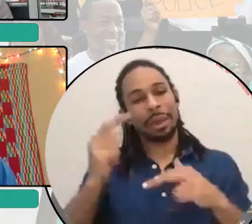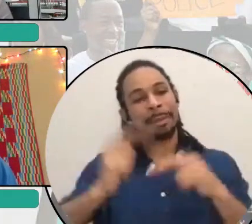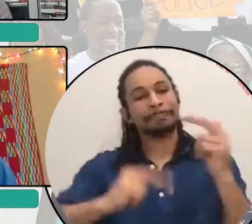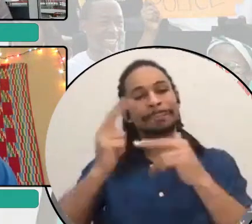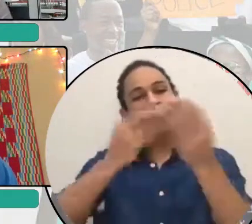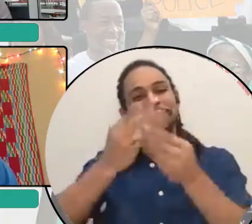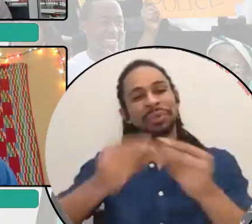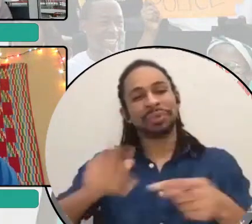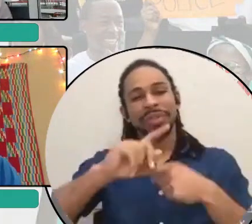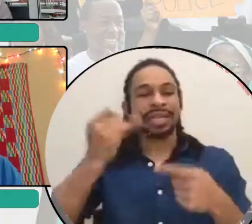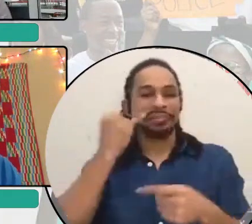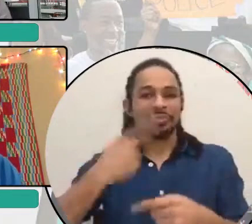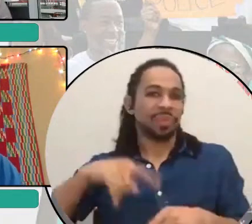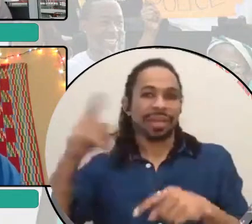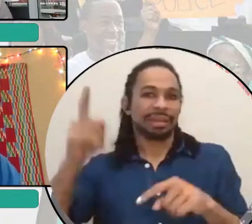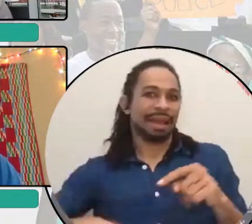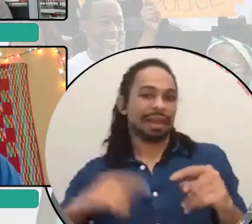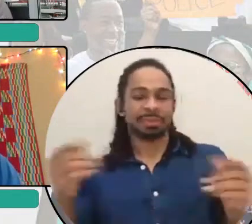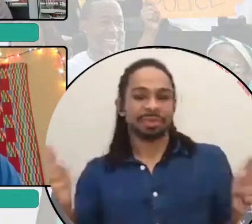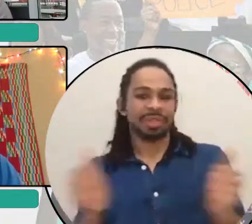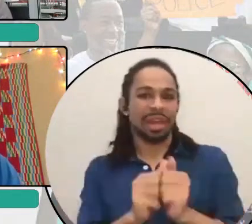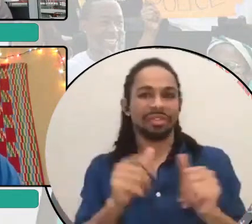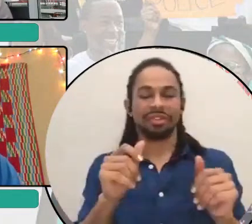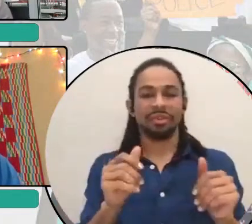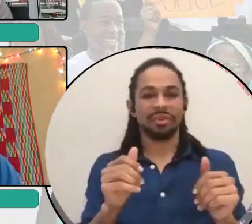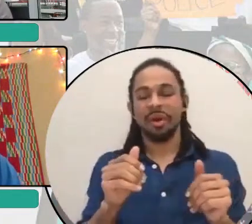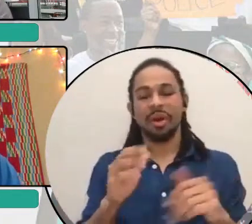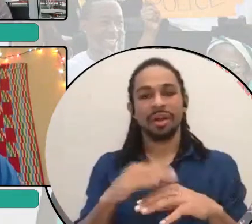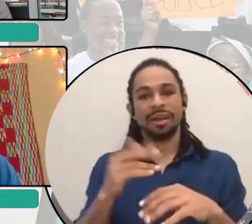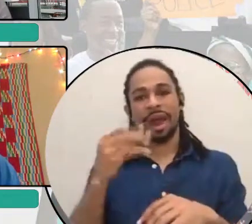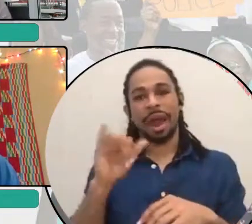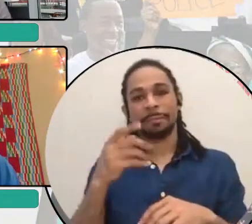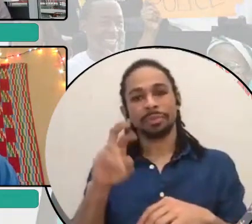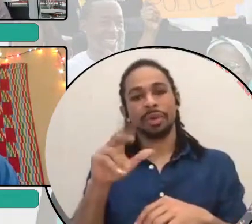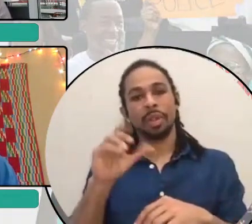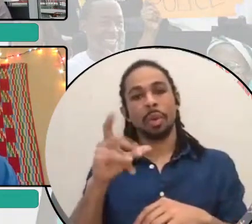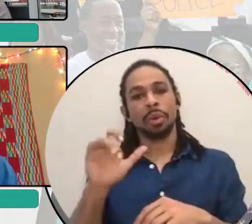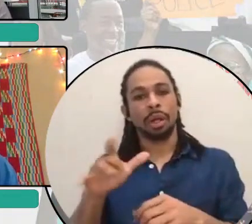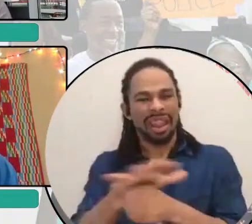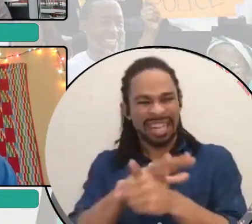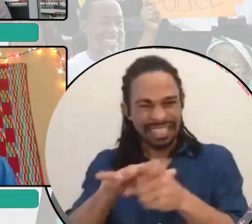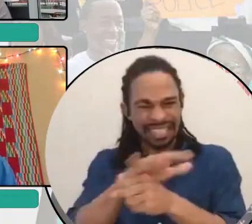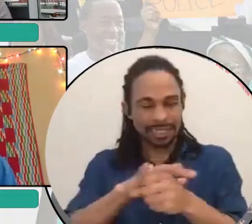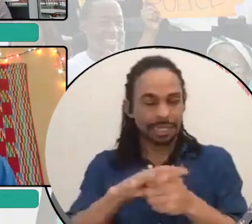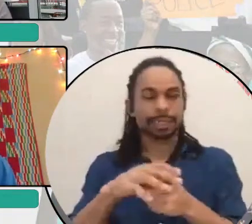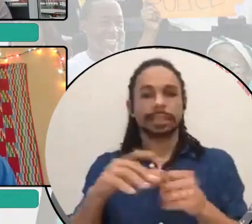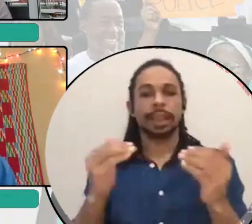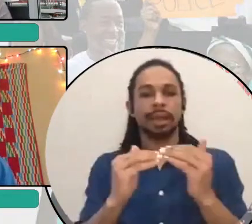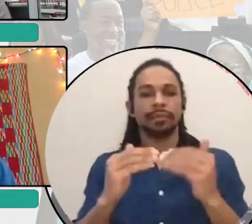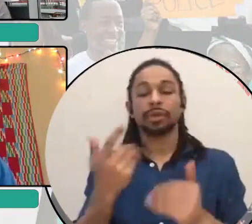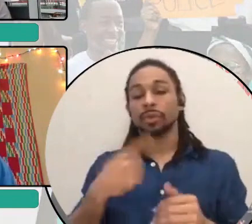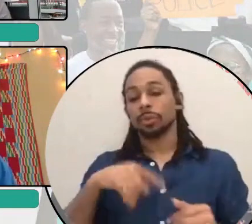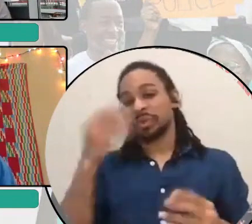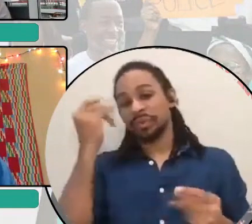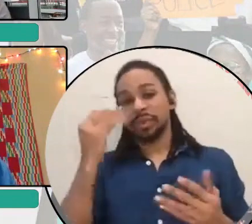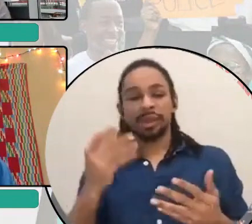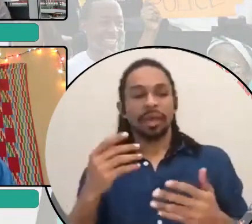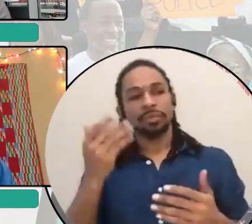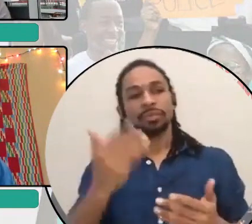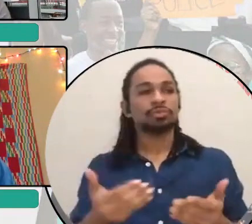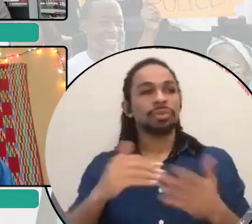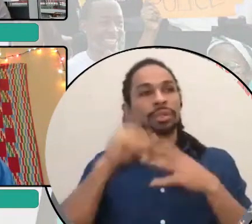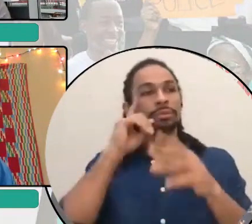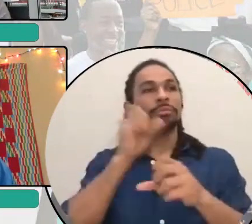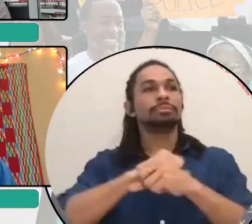hyperlocal level? And so that's a lot of how we're thinking about in the national council as well, like re-imagining communities, building unity